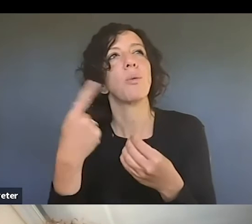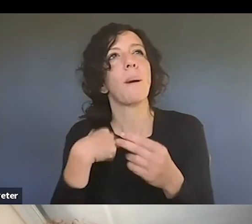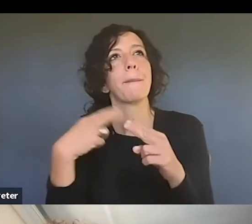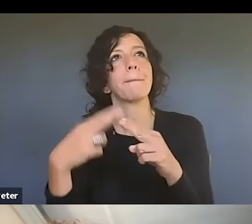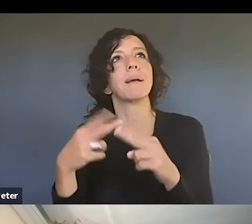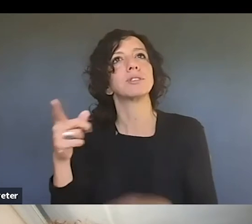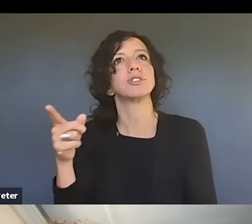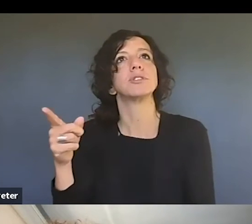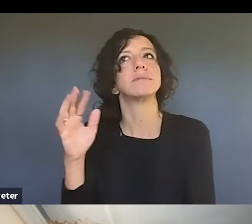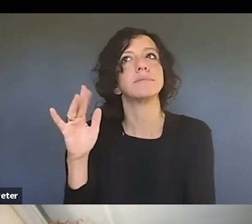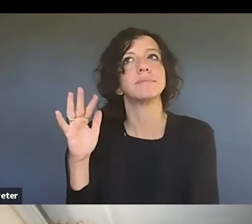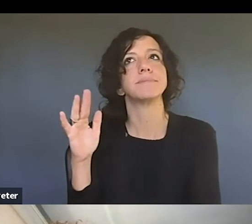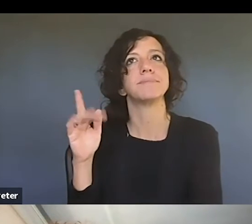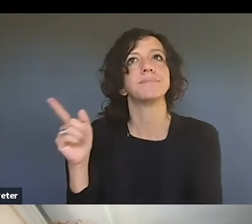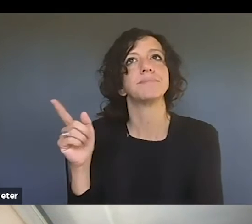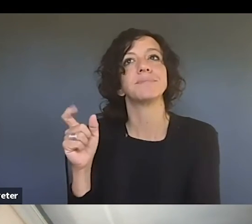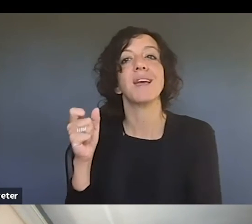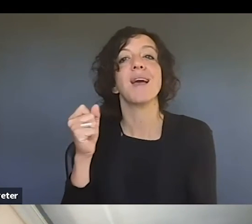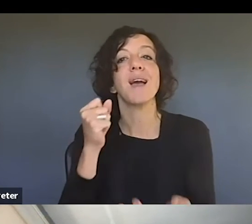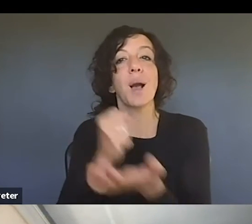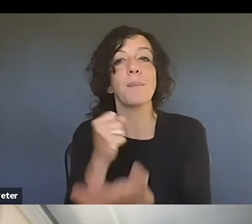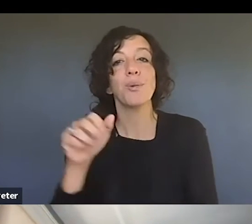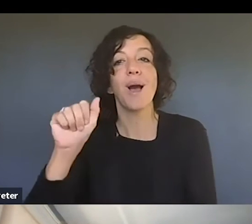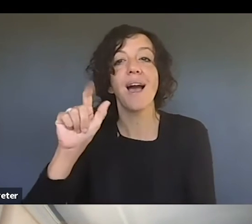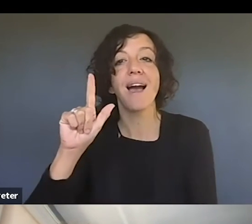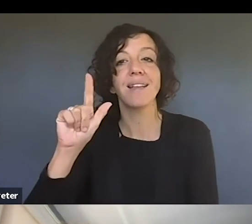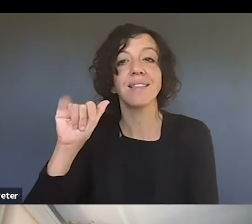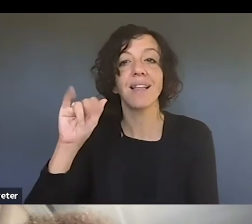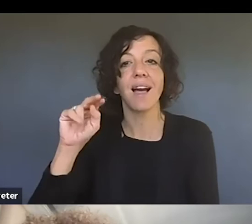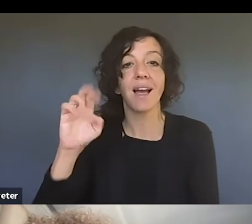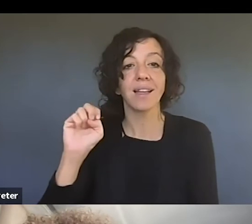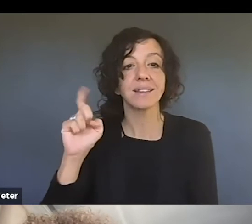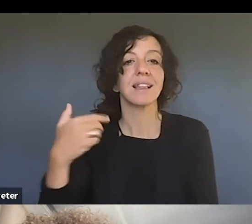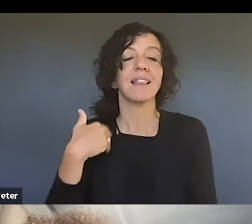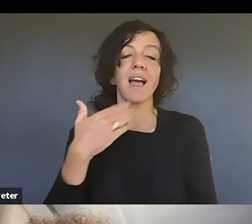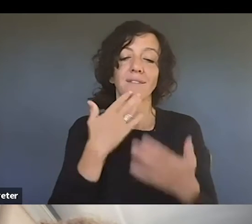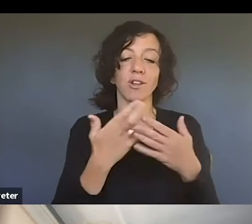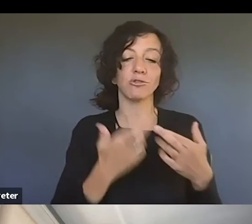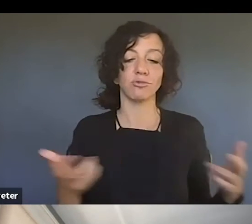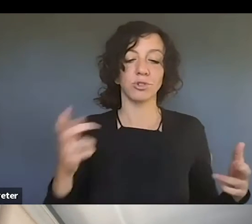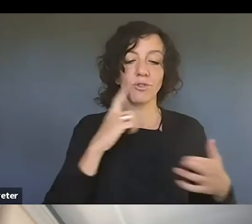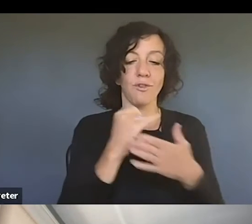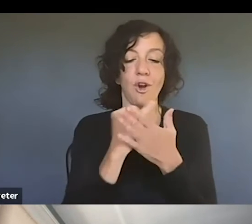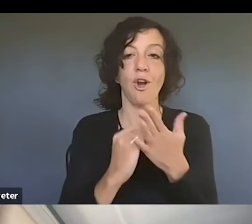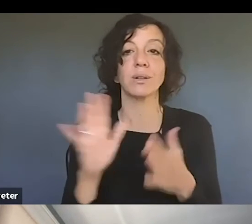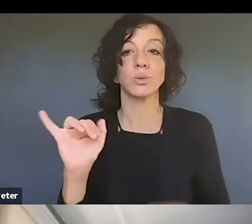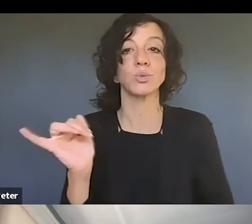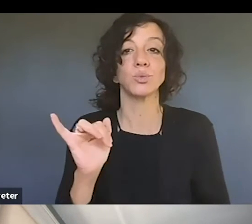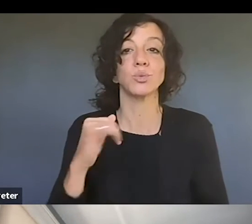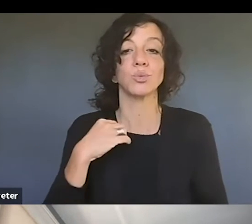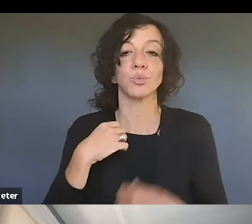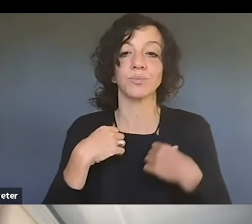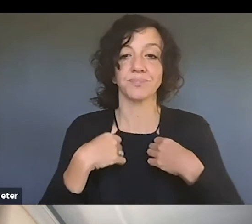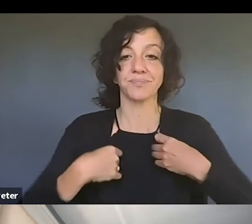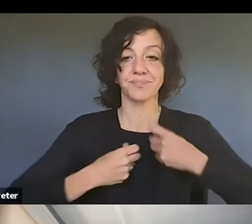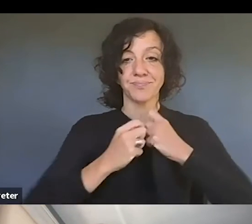out can, um, was the copyright Alliance. Um, and they've got great resources for artists as well. Um, so I, I